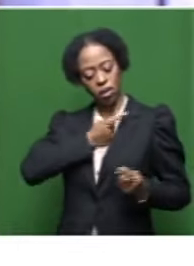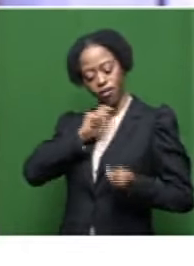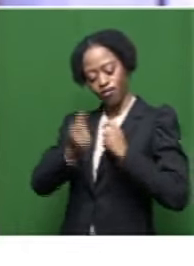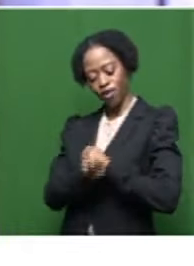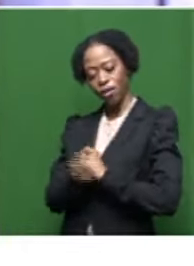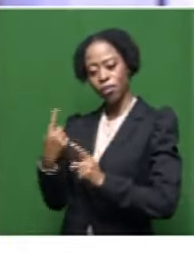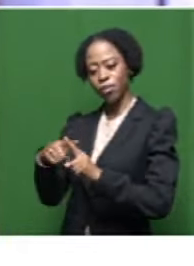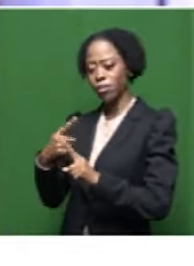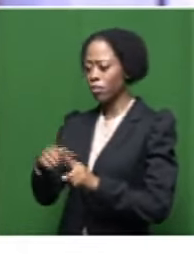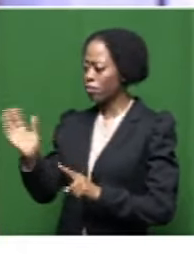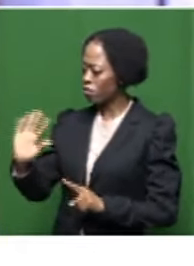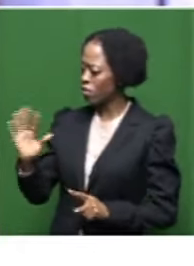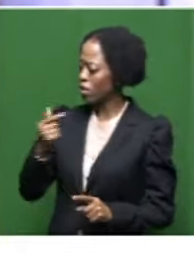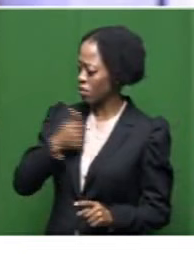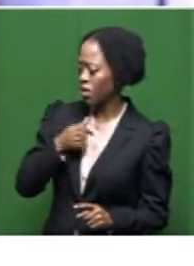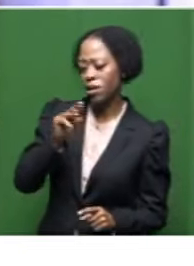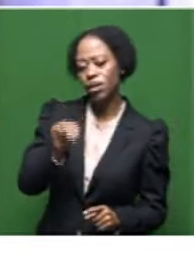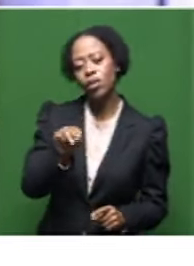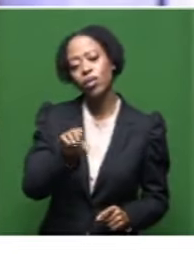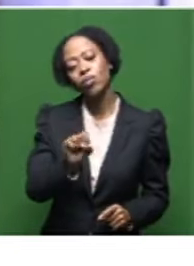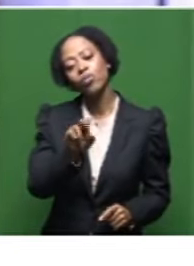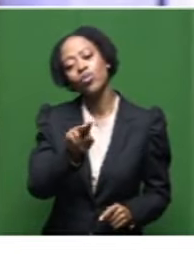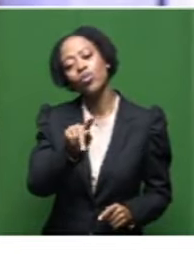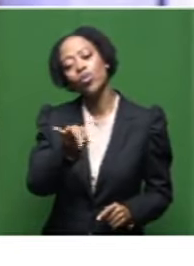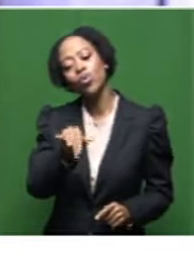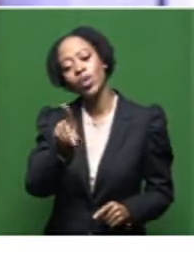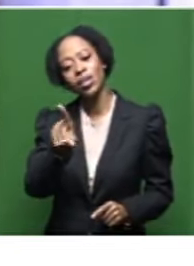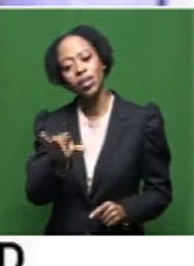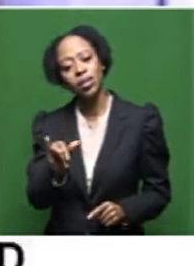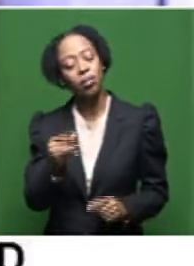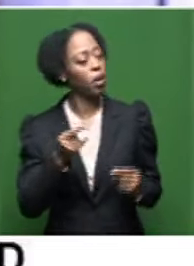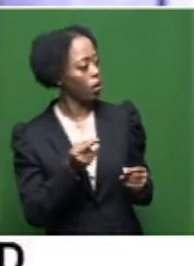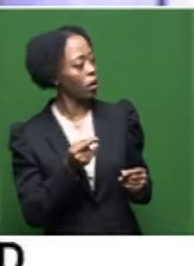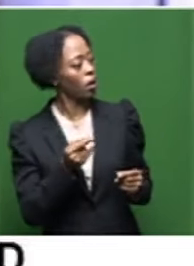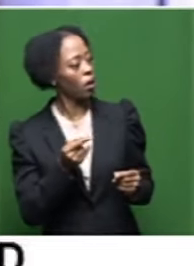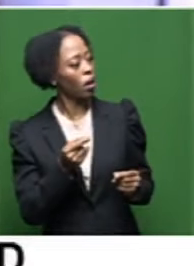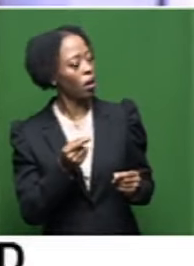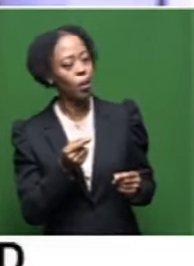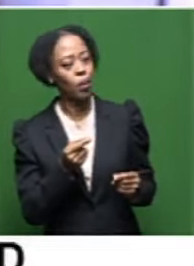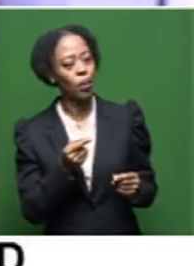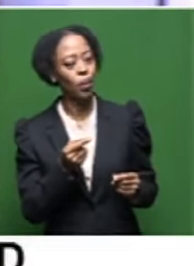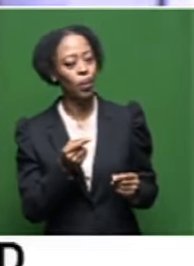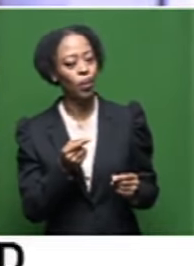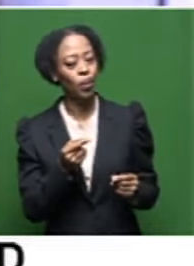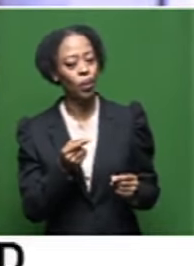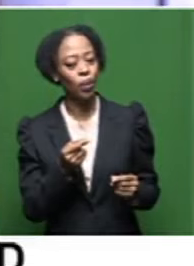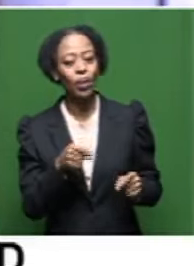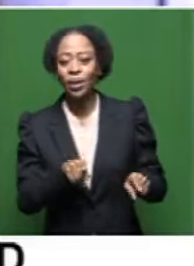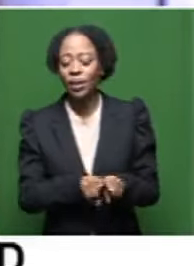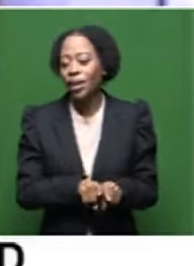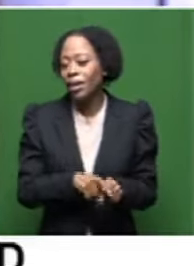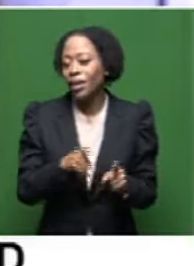and he was like, I am fondi nindi msukwidi. You know, and at some point, you know, we sent him to